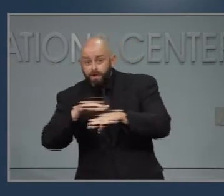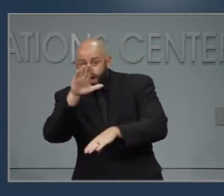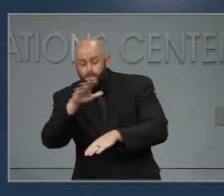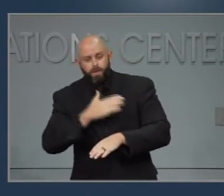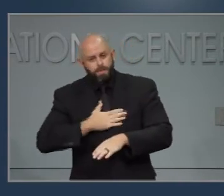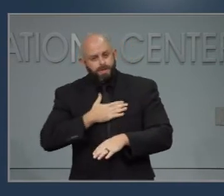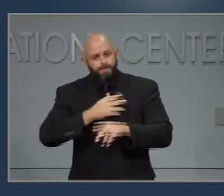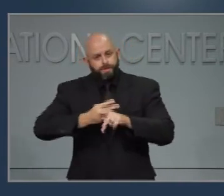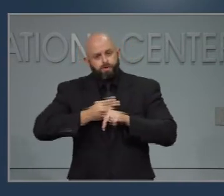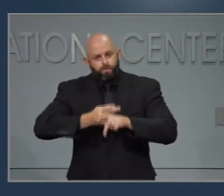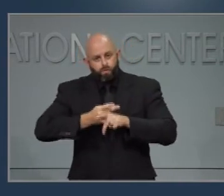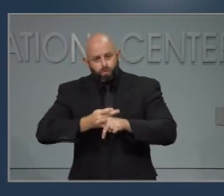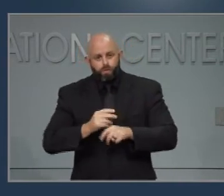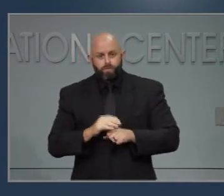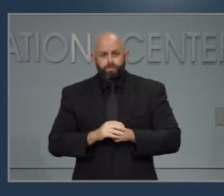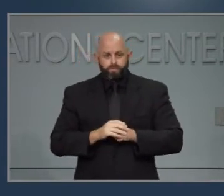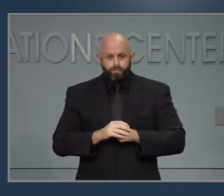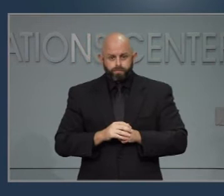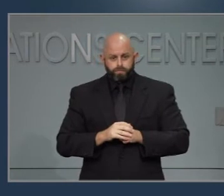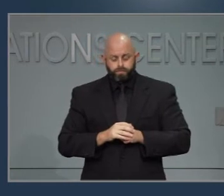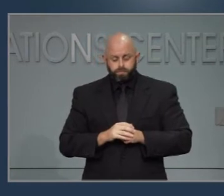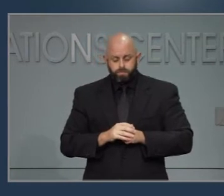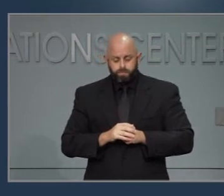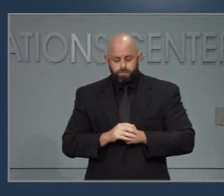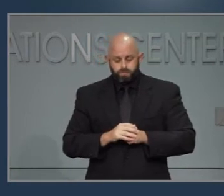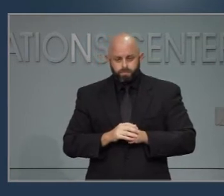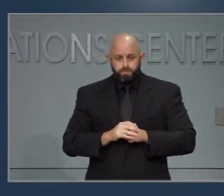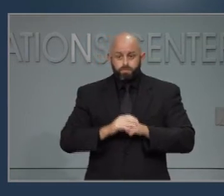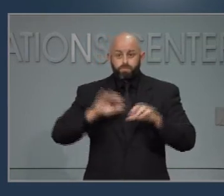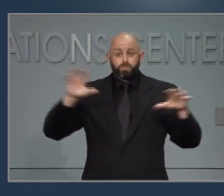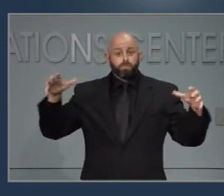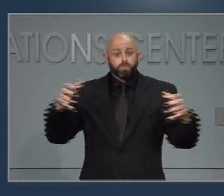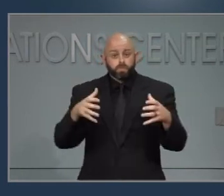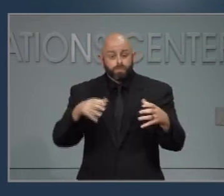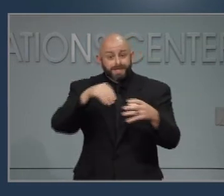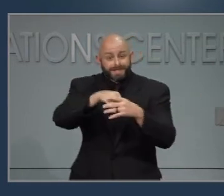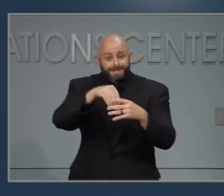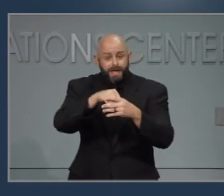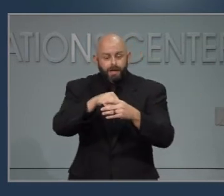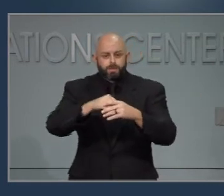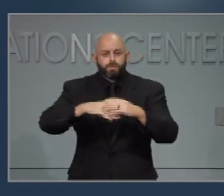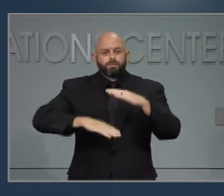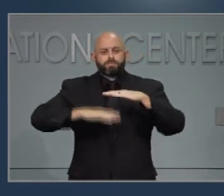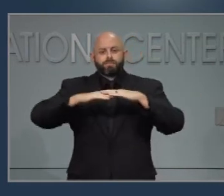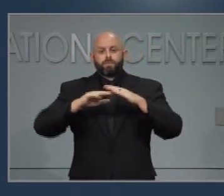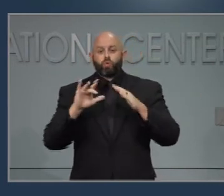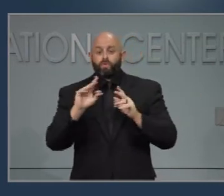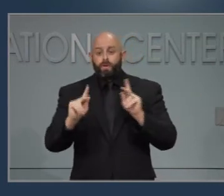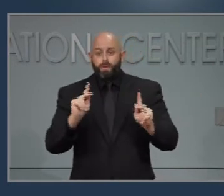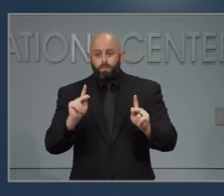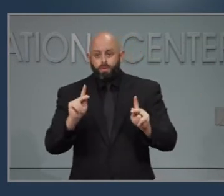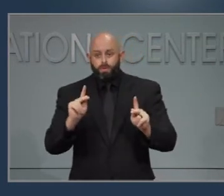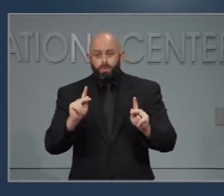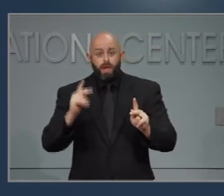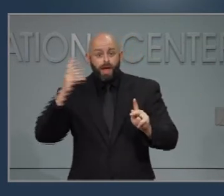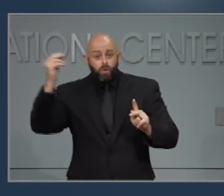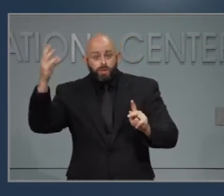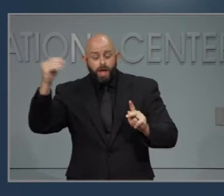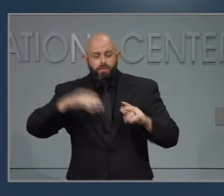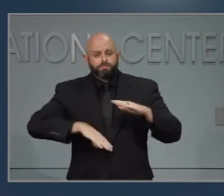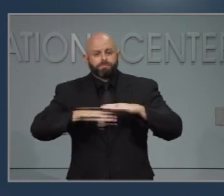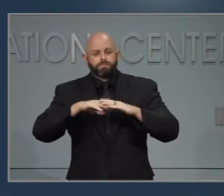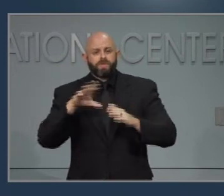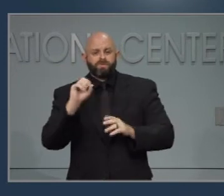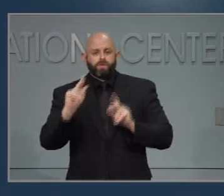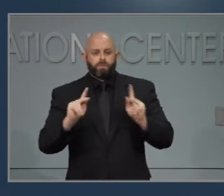increase to 25 people indoors and 50 people outdoors. Playgrounds will be allowed to